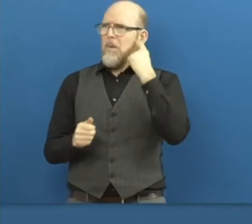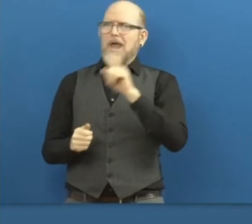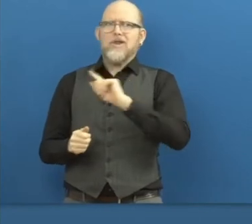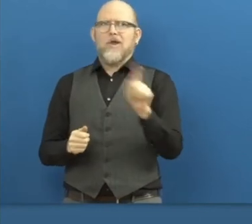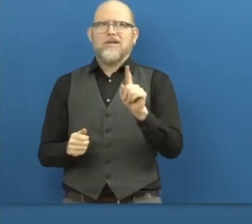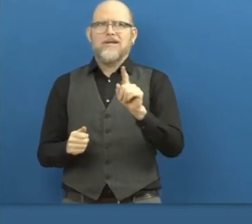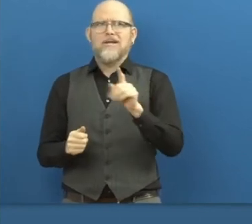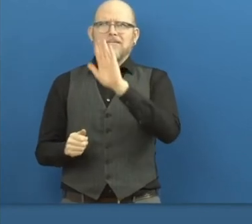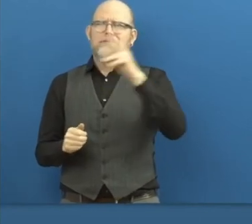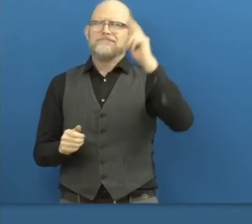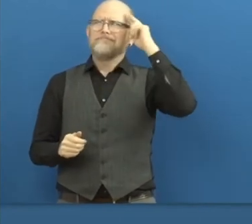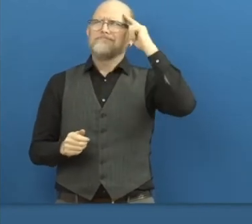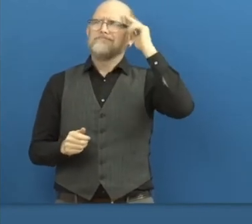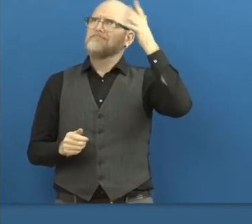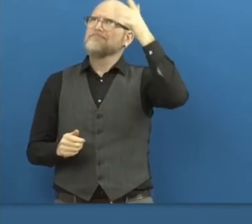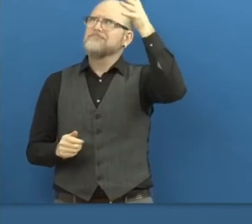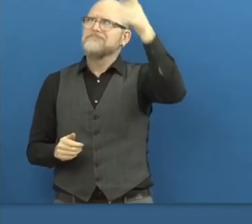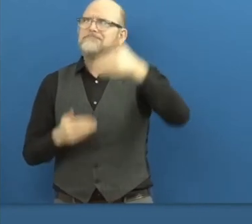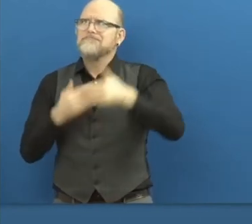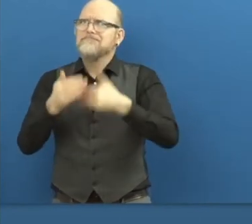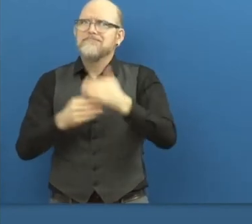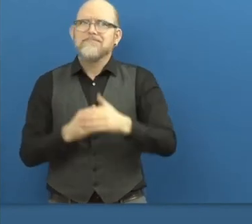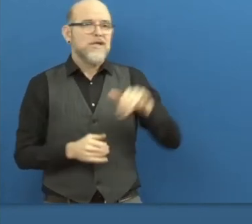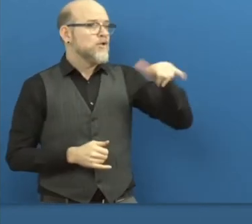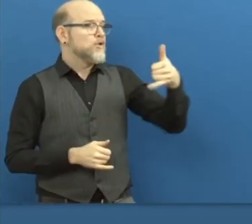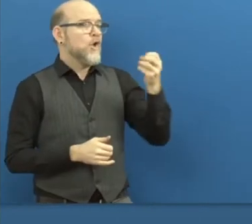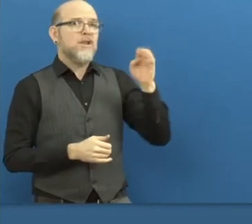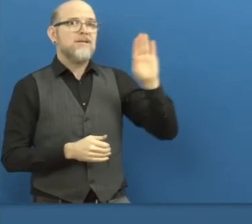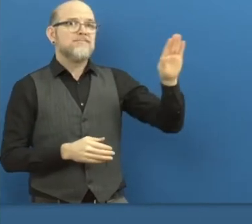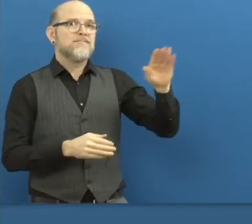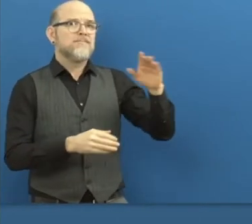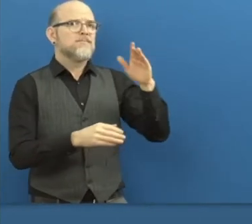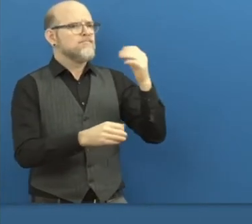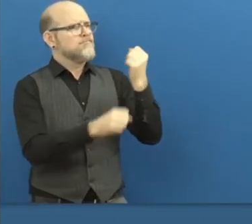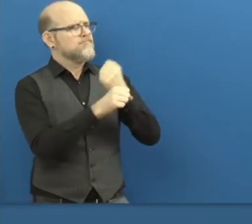John, tell us about your job board and more.